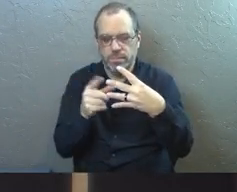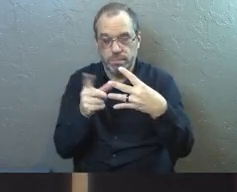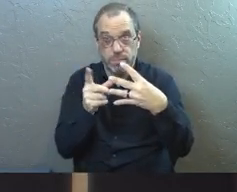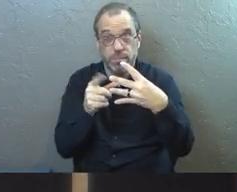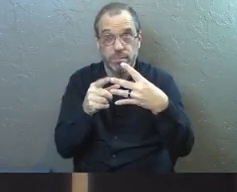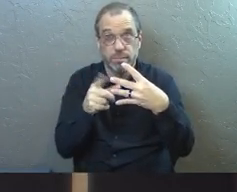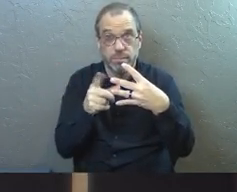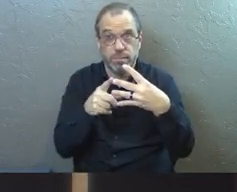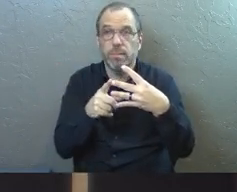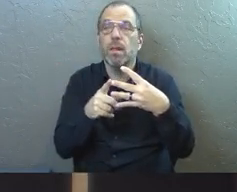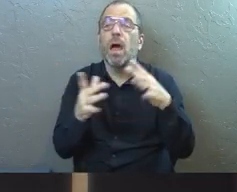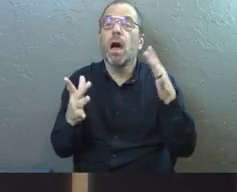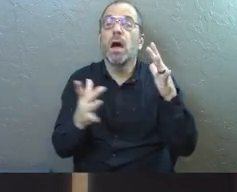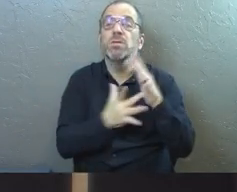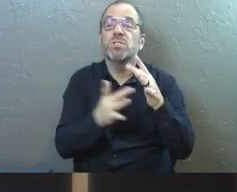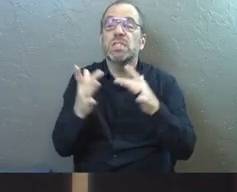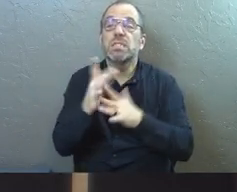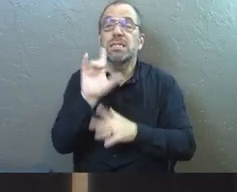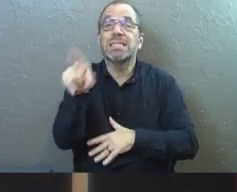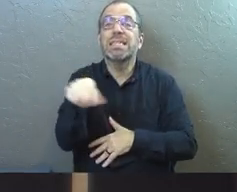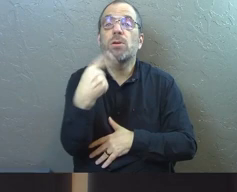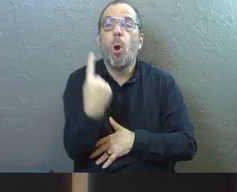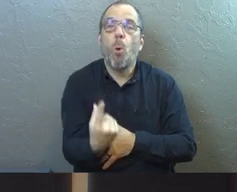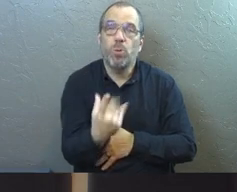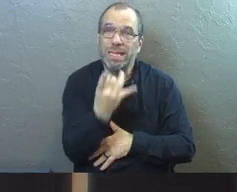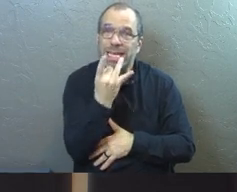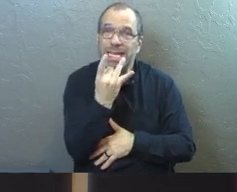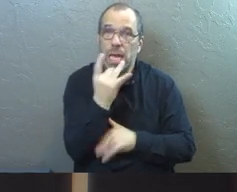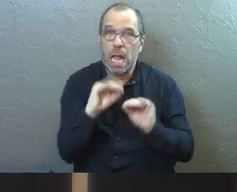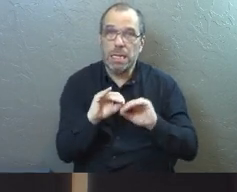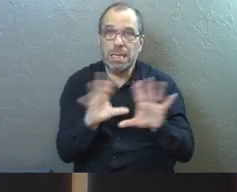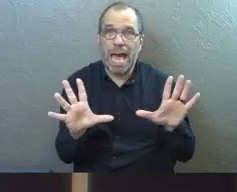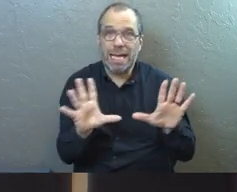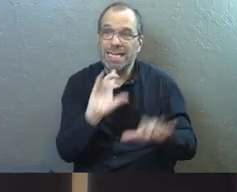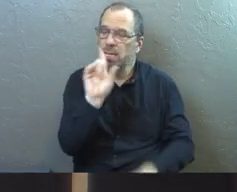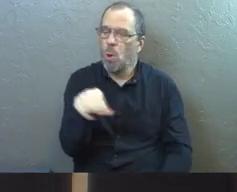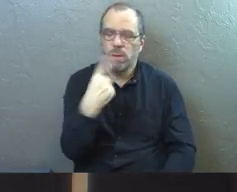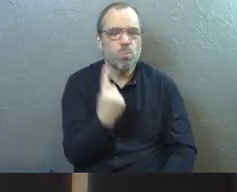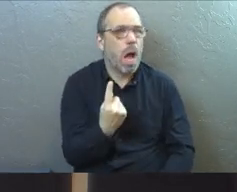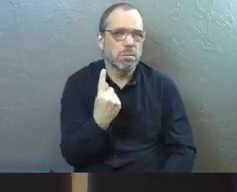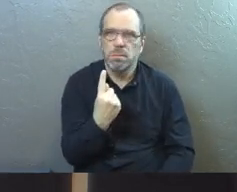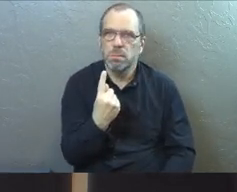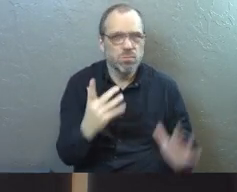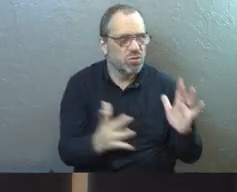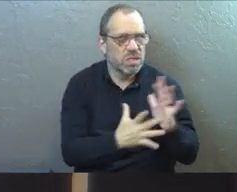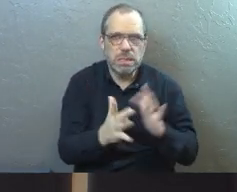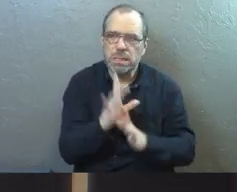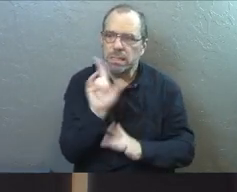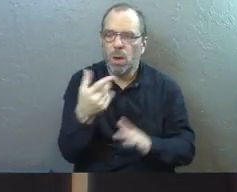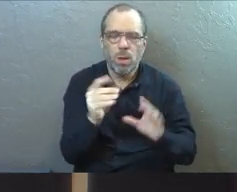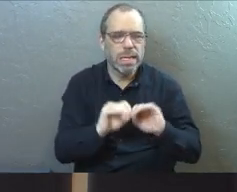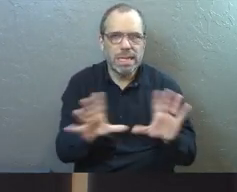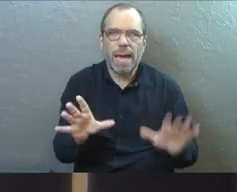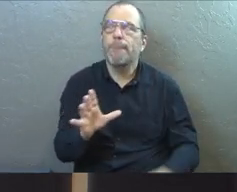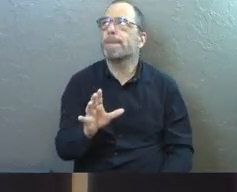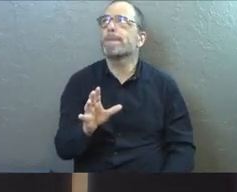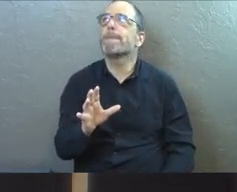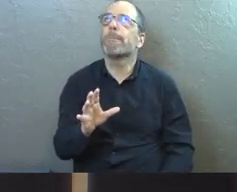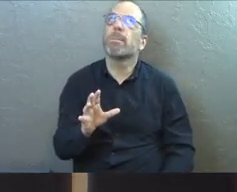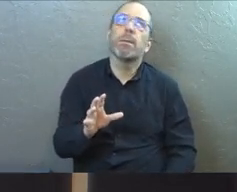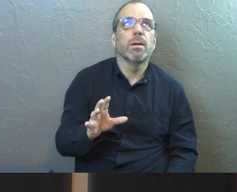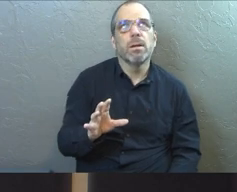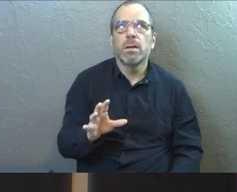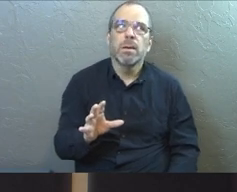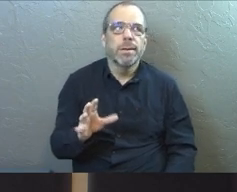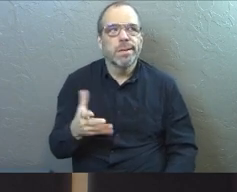point that's important for us, Jesus is the only light. He is the only light. I think a lot of us